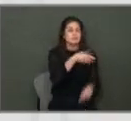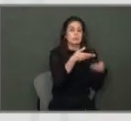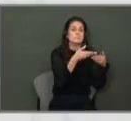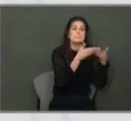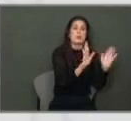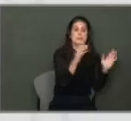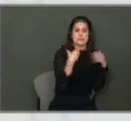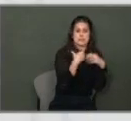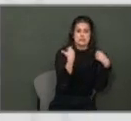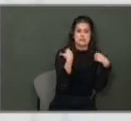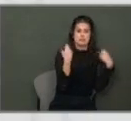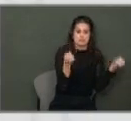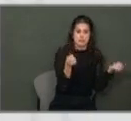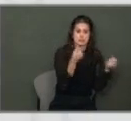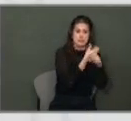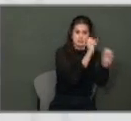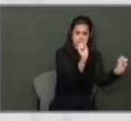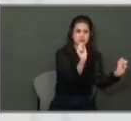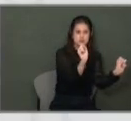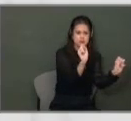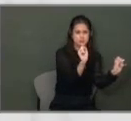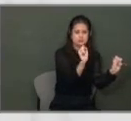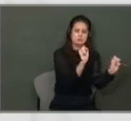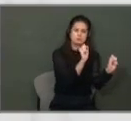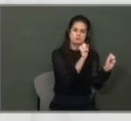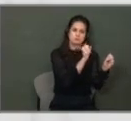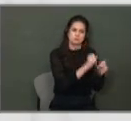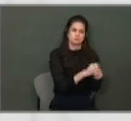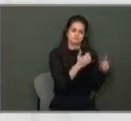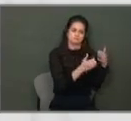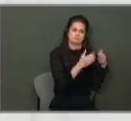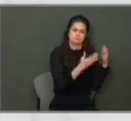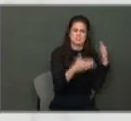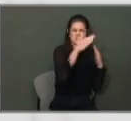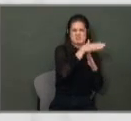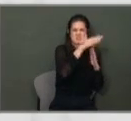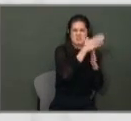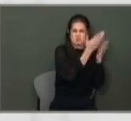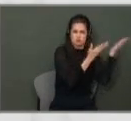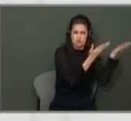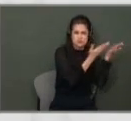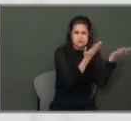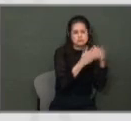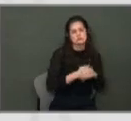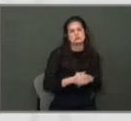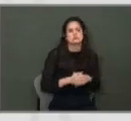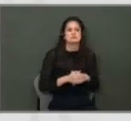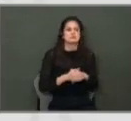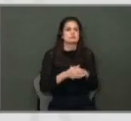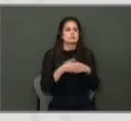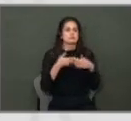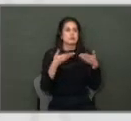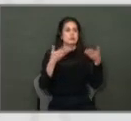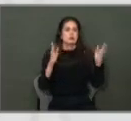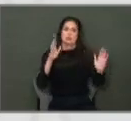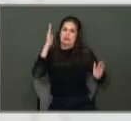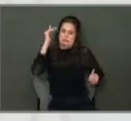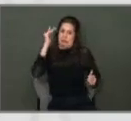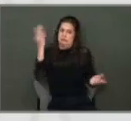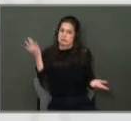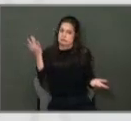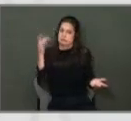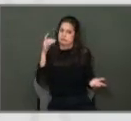safety, police and fire, one of our core services and something the council or the council, well, something that the public certainly expects